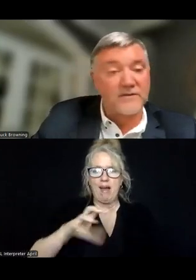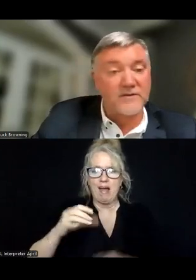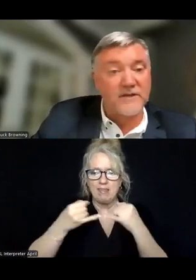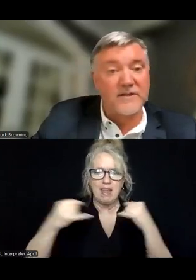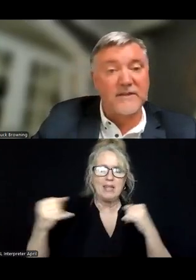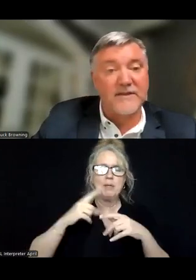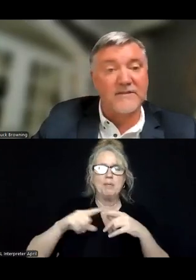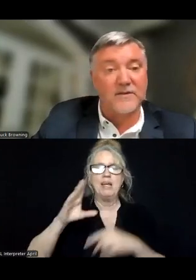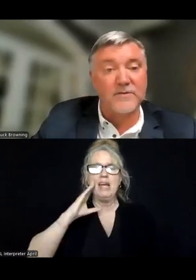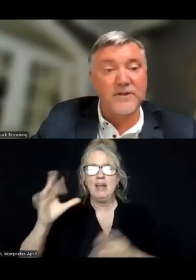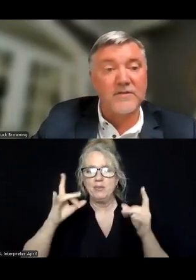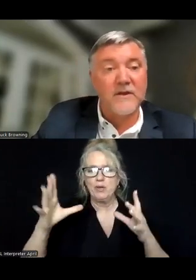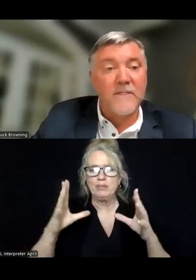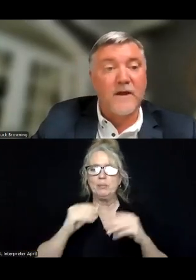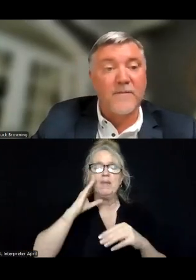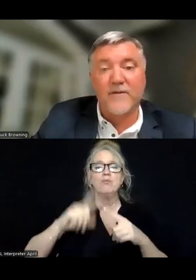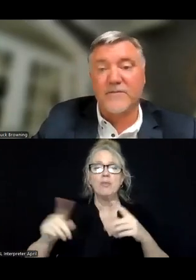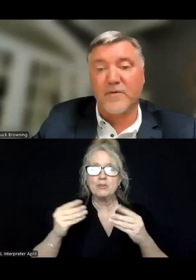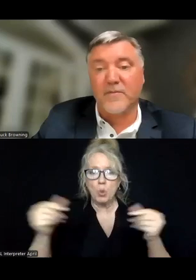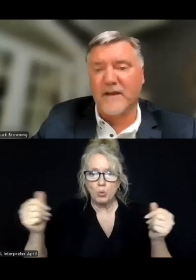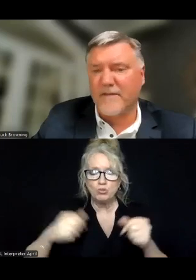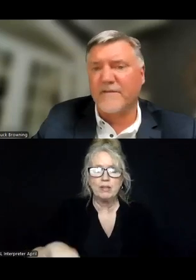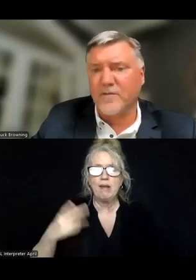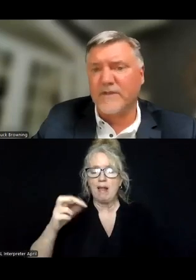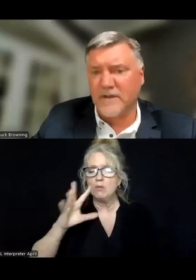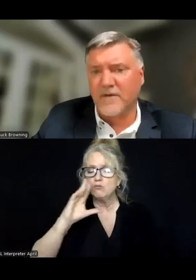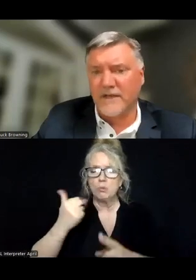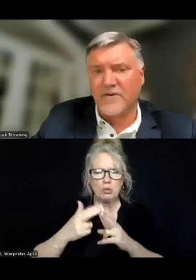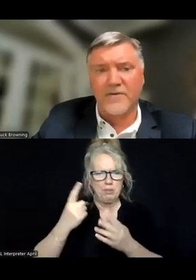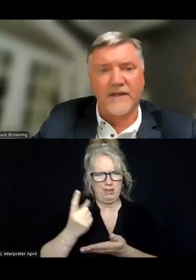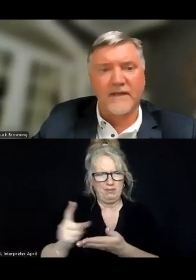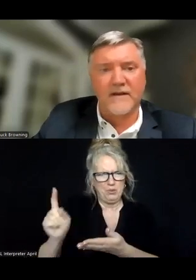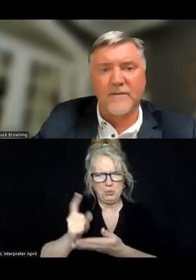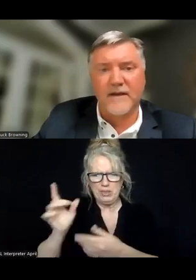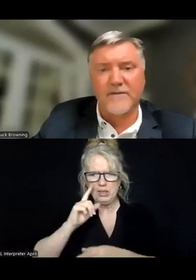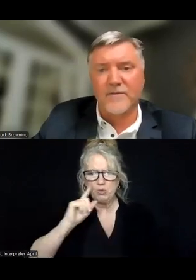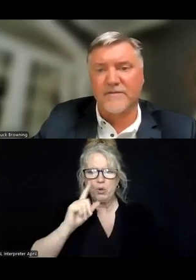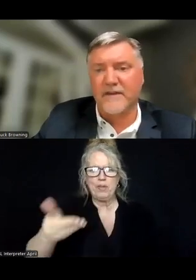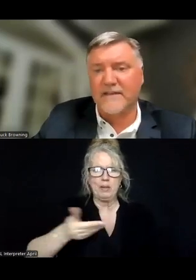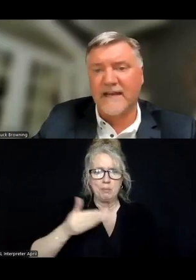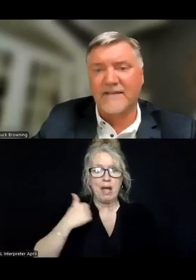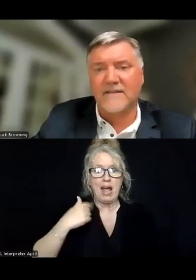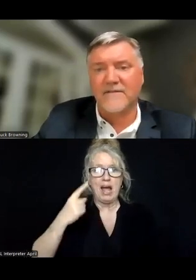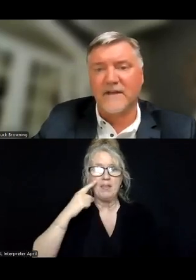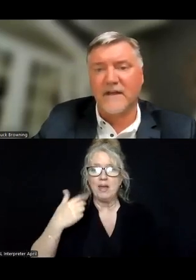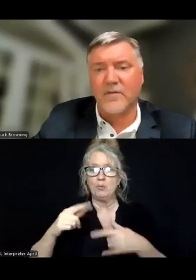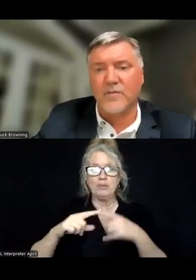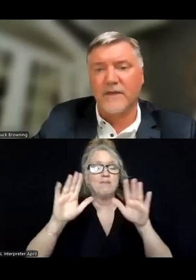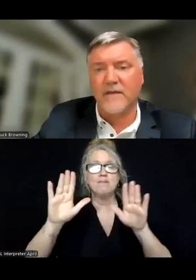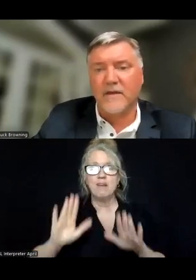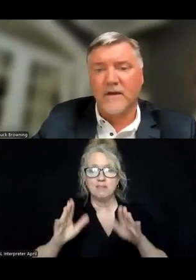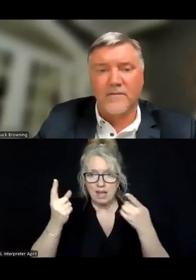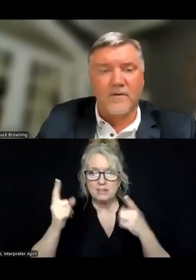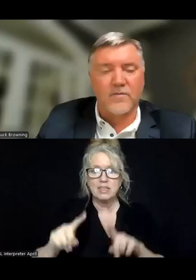Crisis Residential Association, and TBD Solutions. Heather spoke about it, I think, a few weeks ago to intro it coming. I thought it was a fantastic event